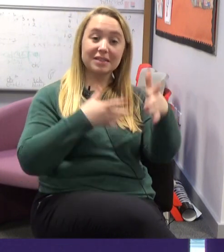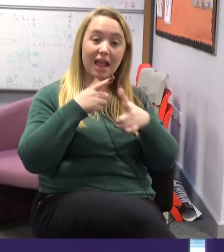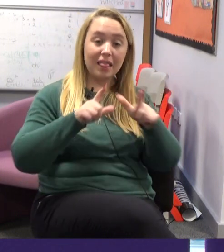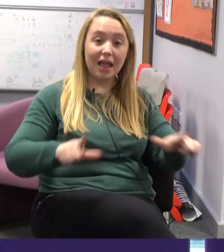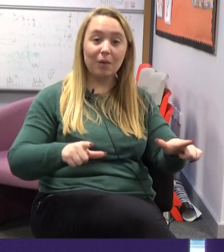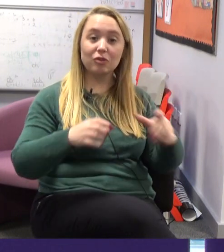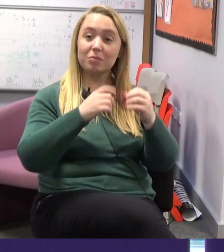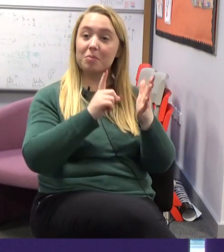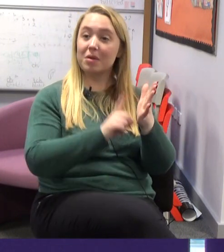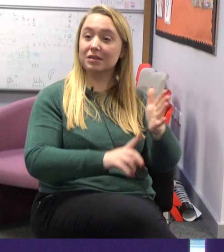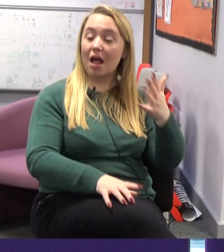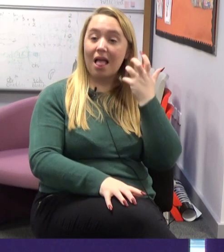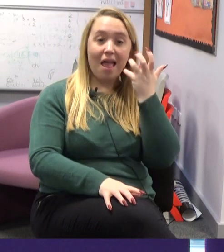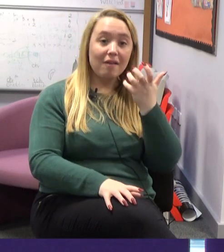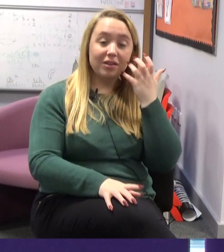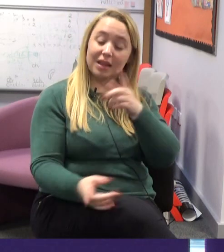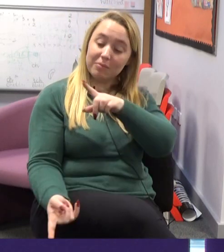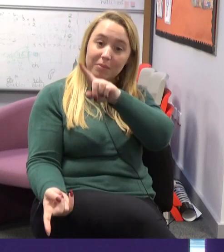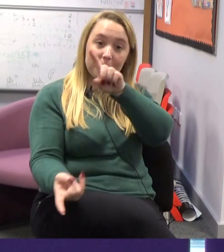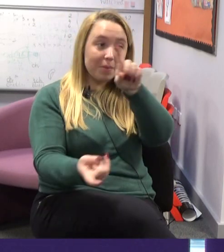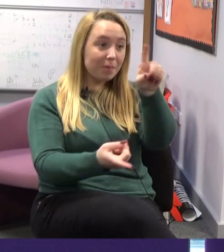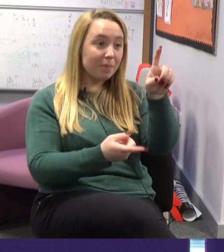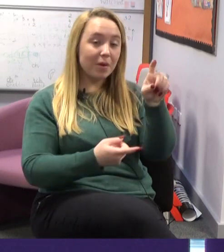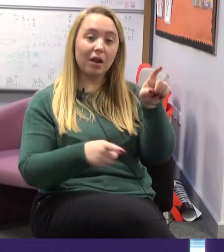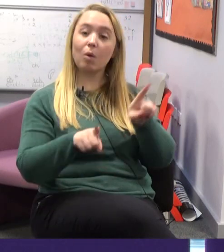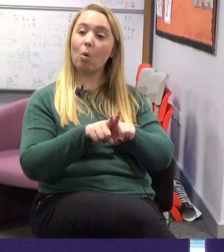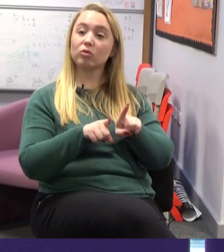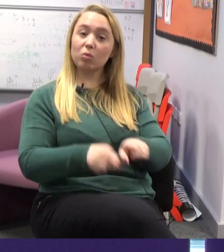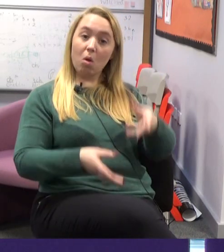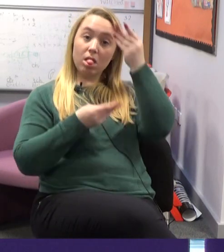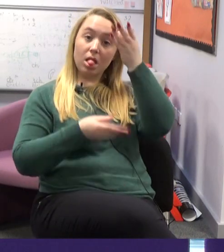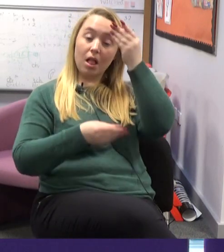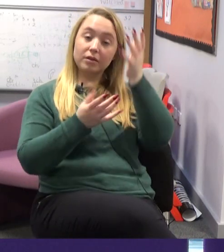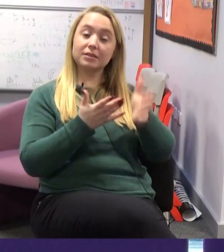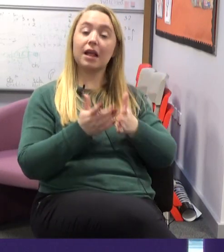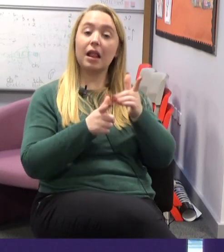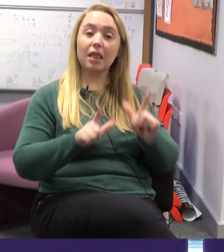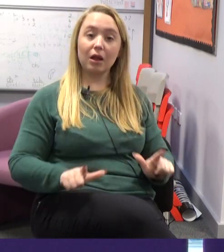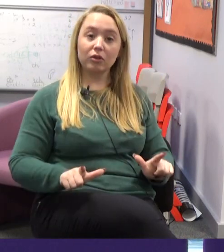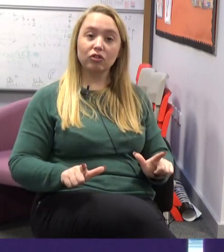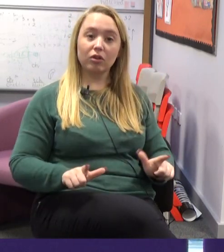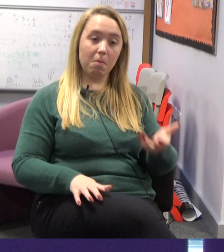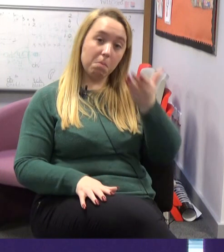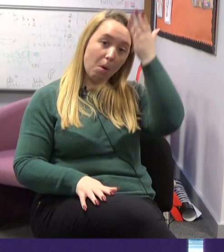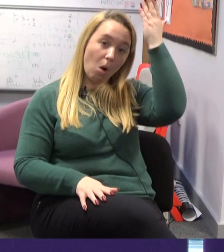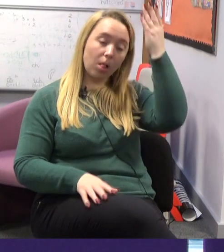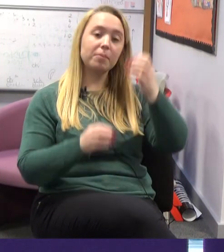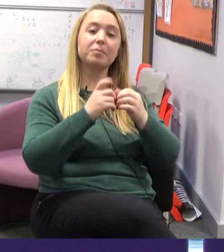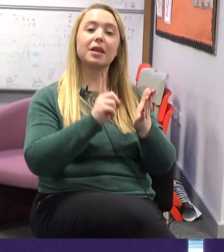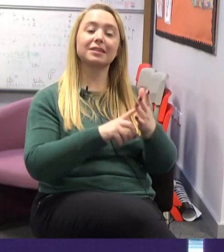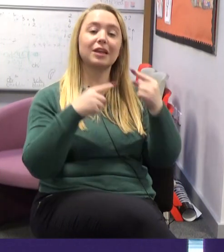sign language and BSL around them on a daily basis. They are all learning sign language.